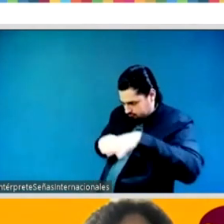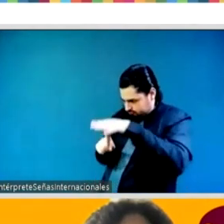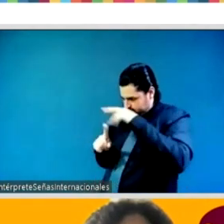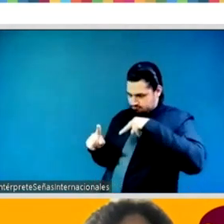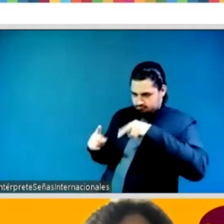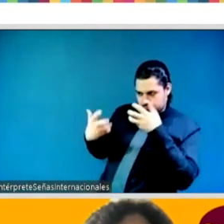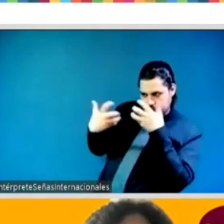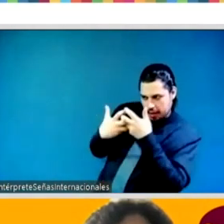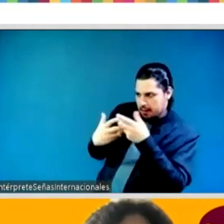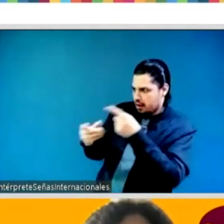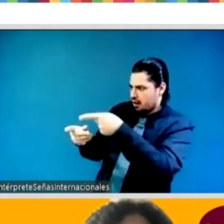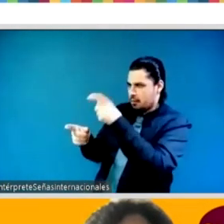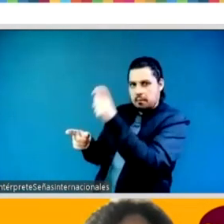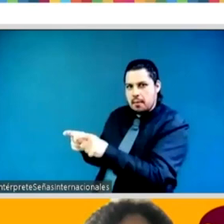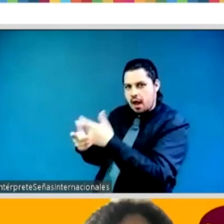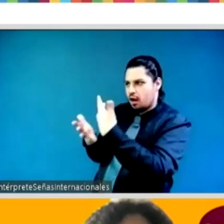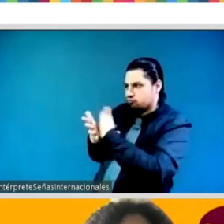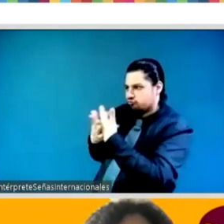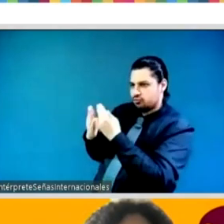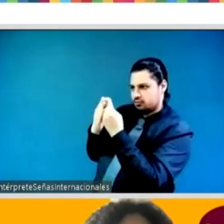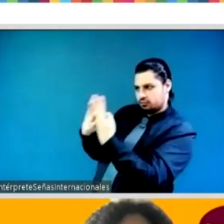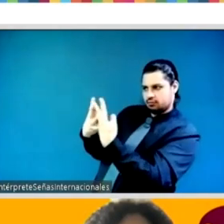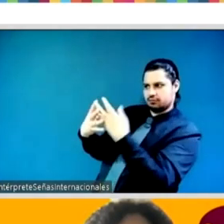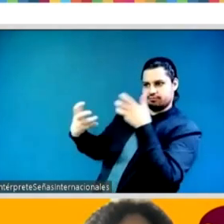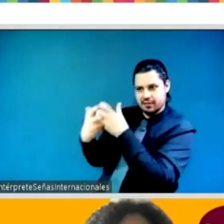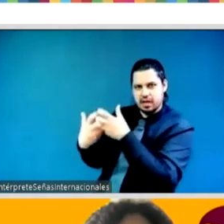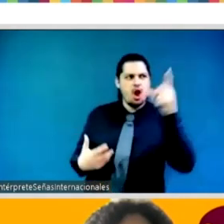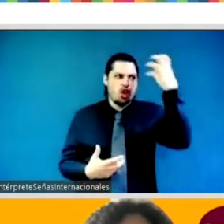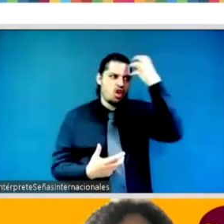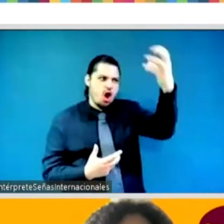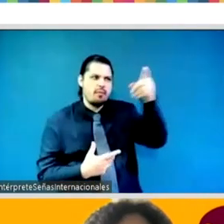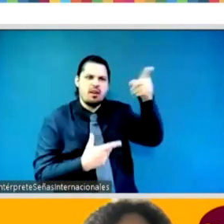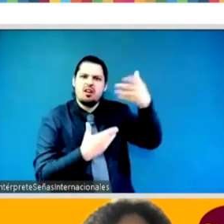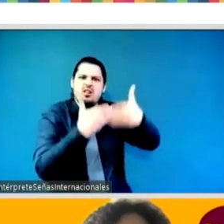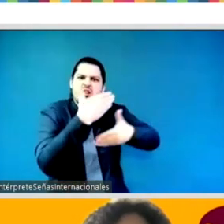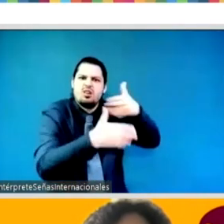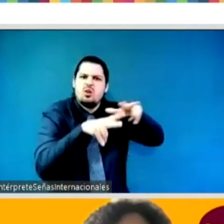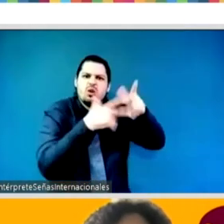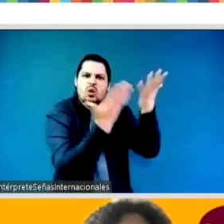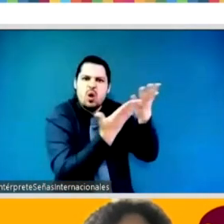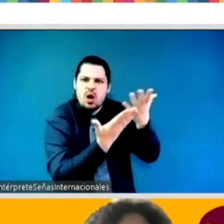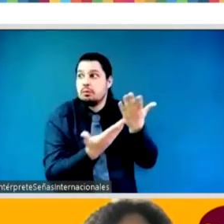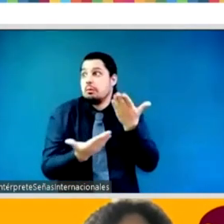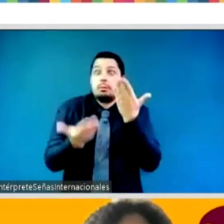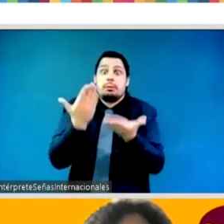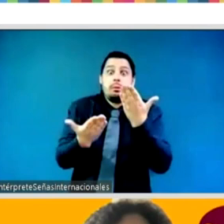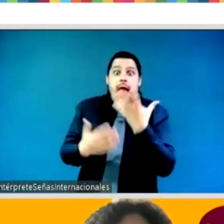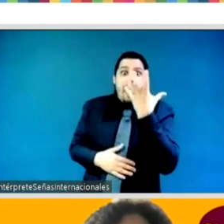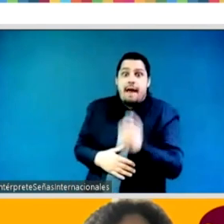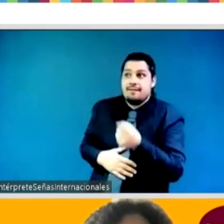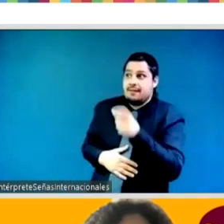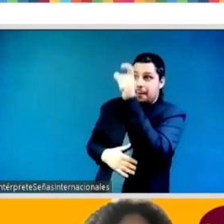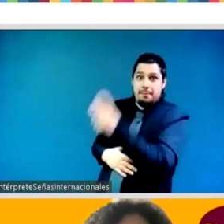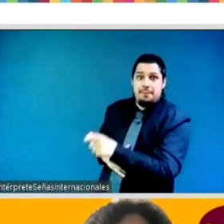structures what are what are and that includes the individuals within the um within the organizations institutions local